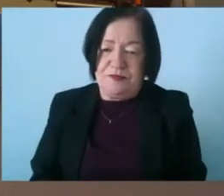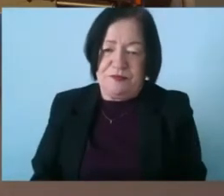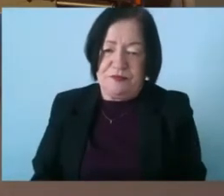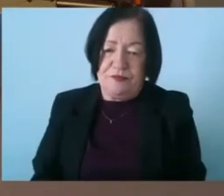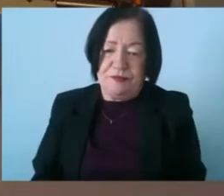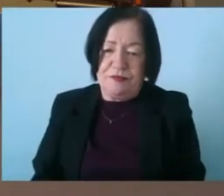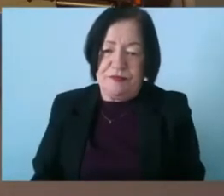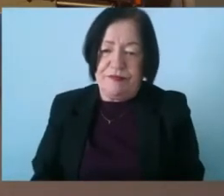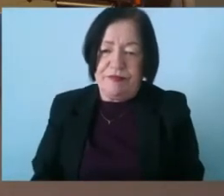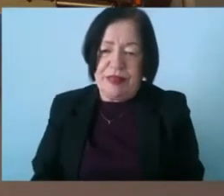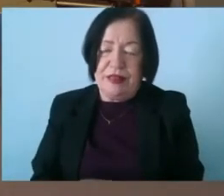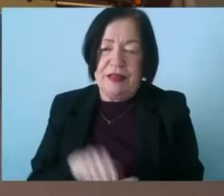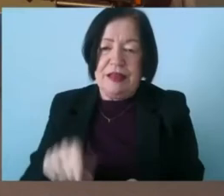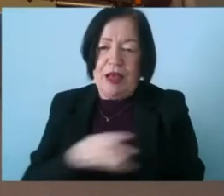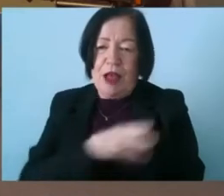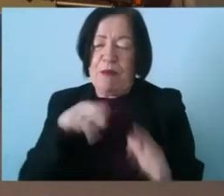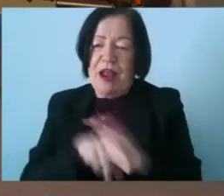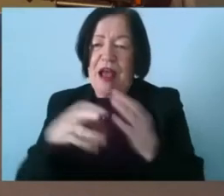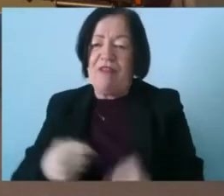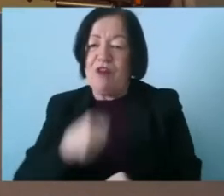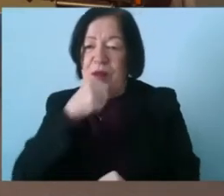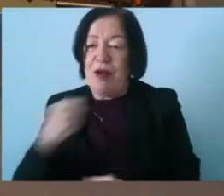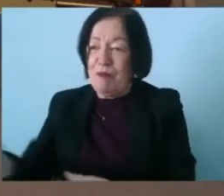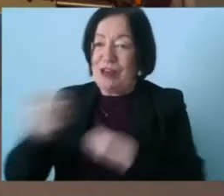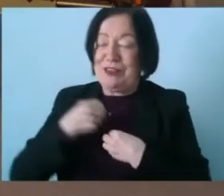this is a pleasure to have a microphone brought to me